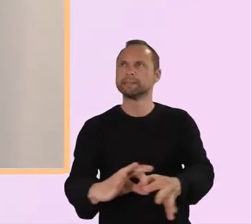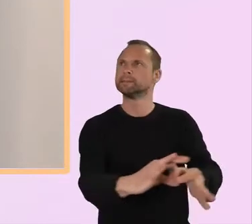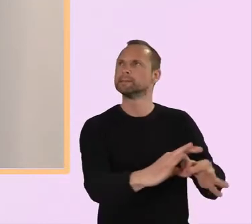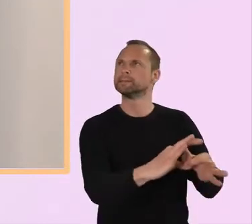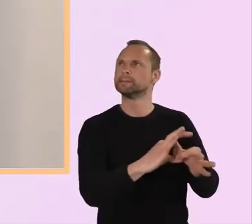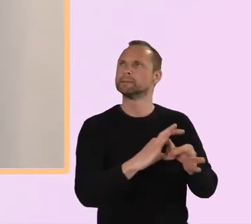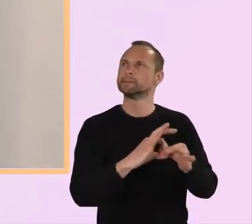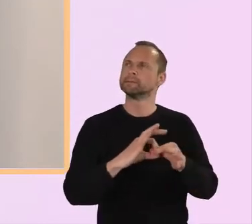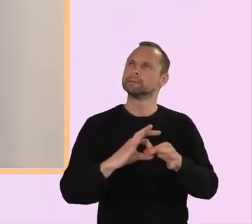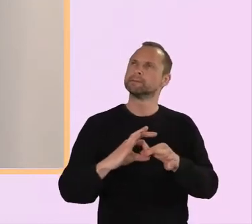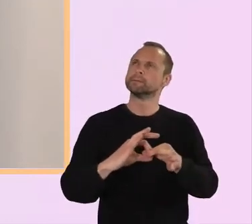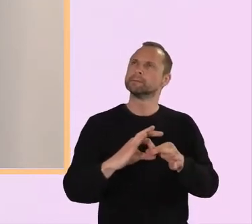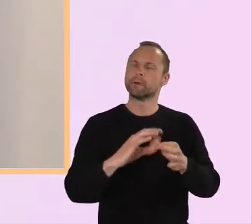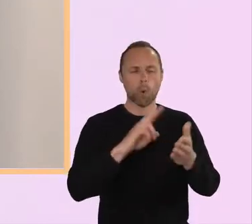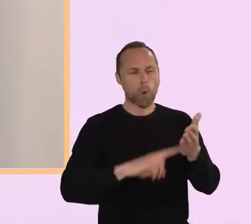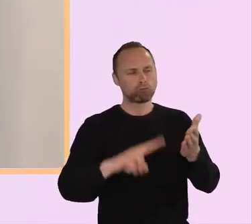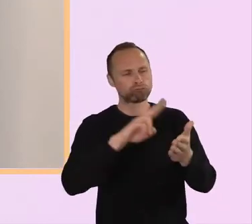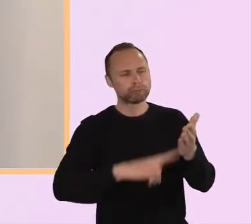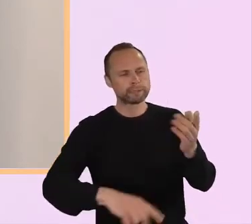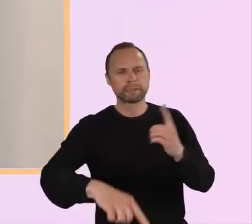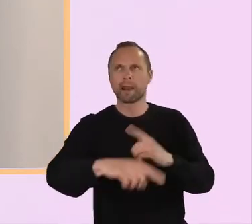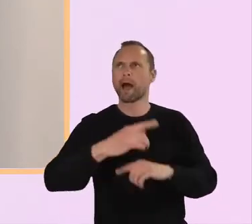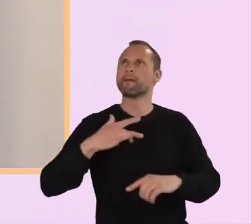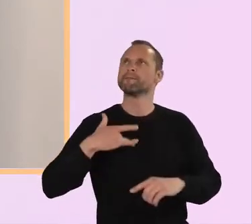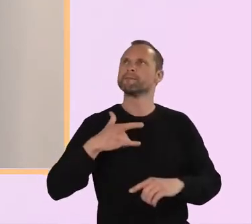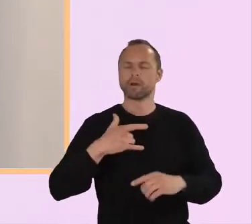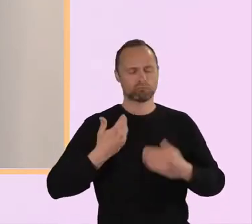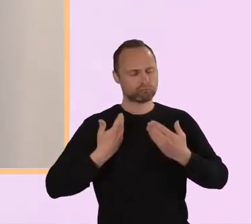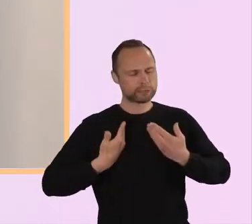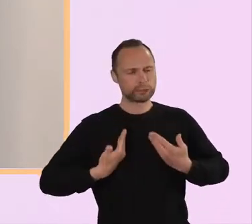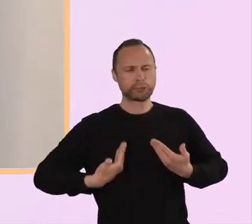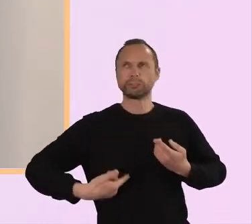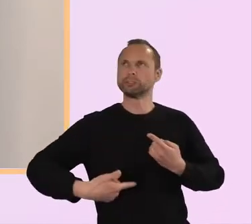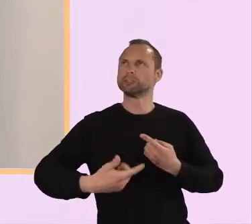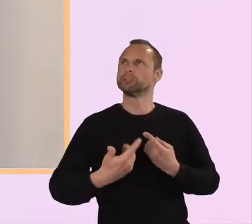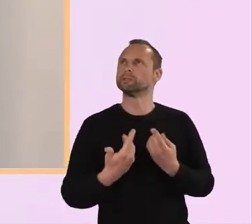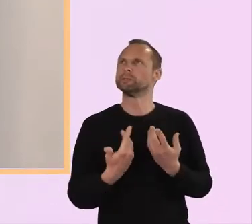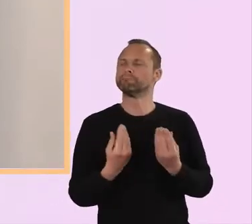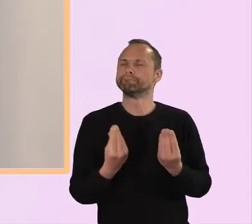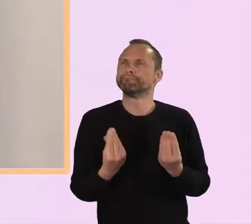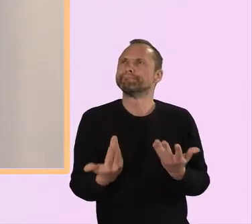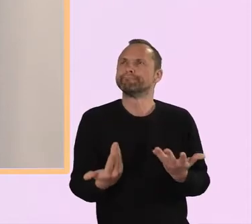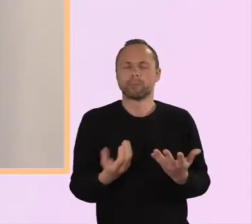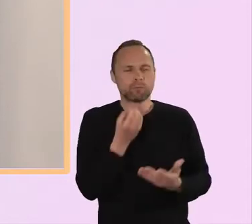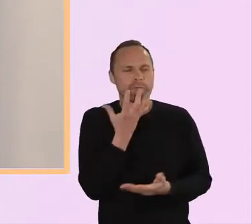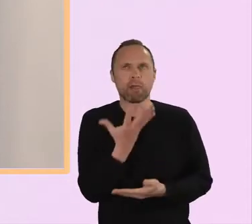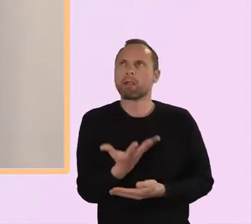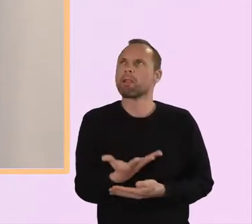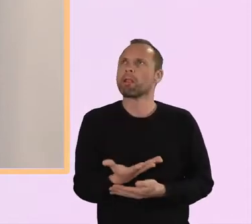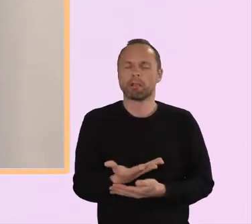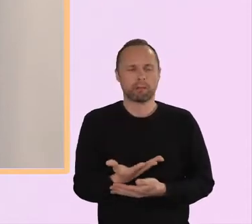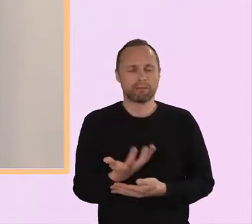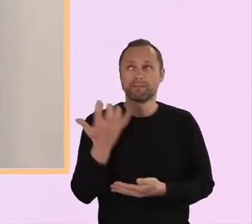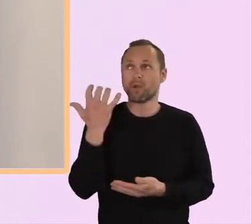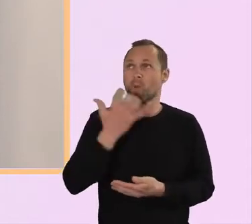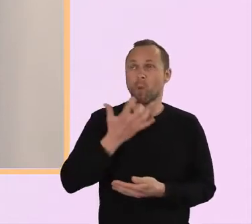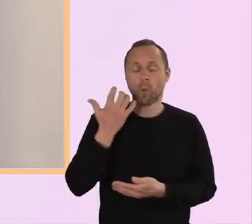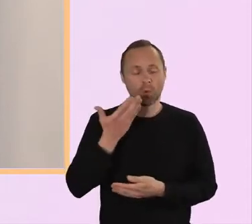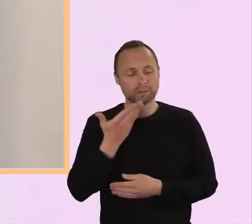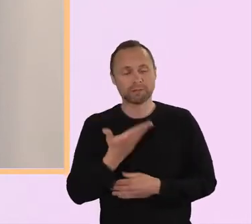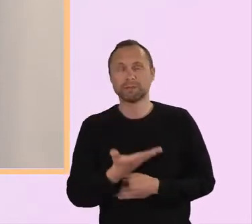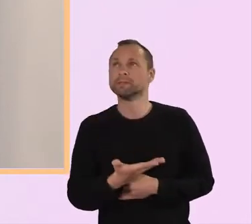and ordinary and rich and beautiful and flawed